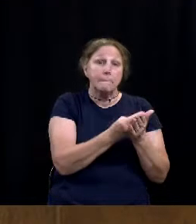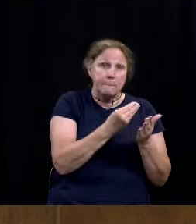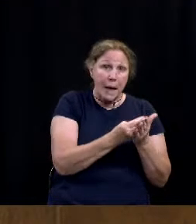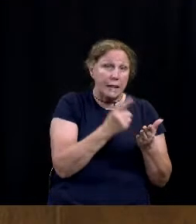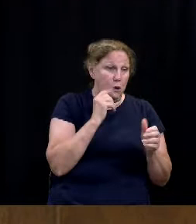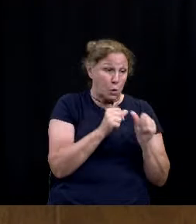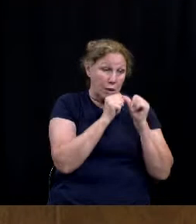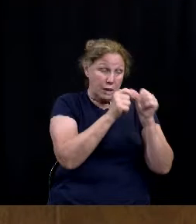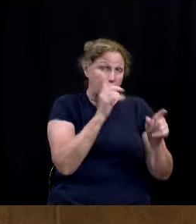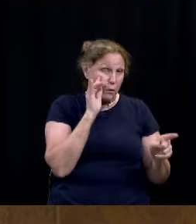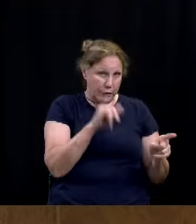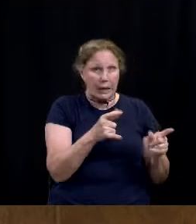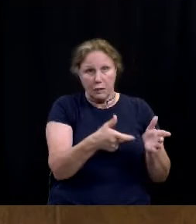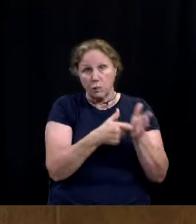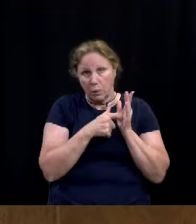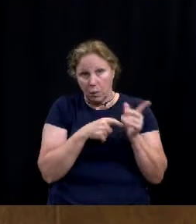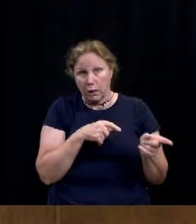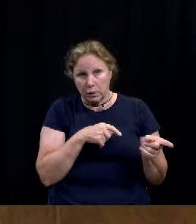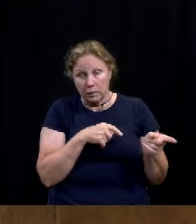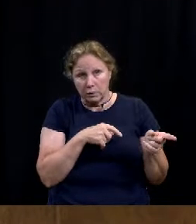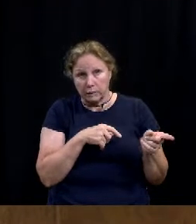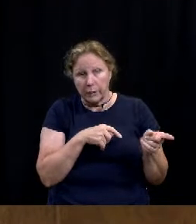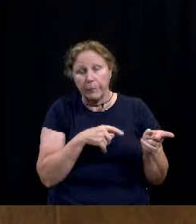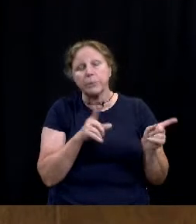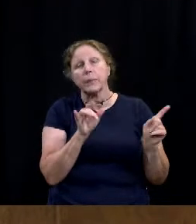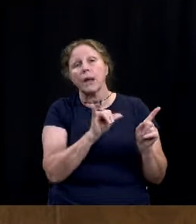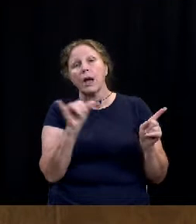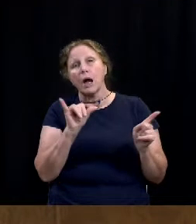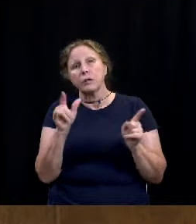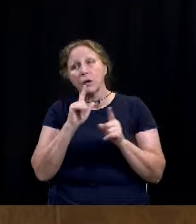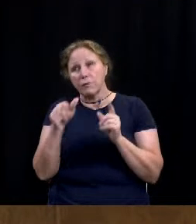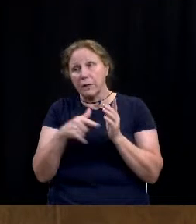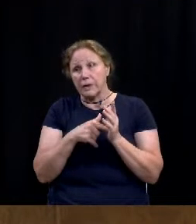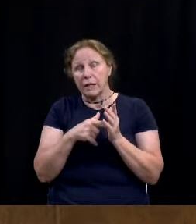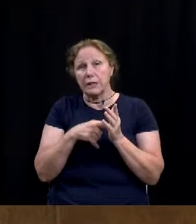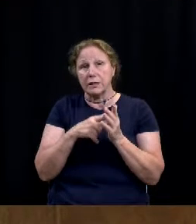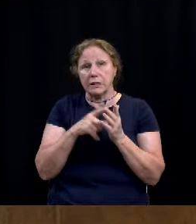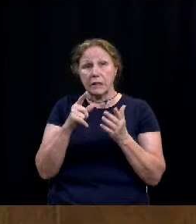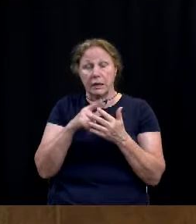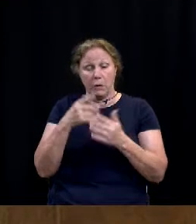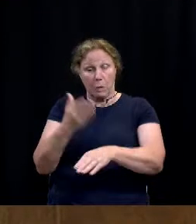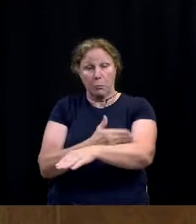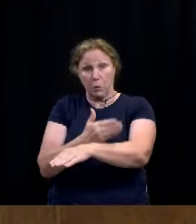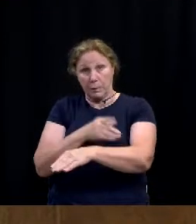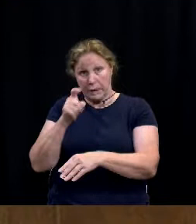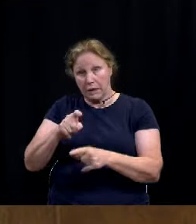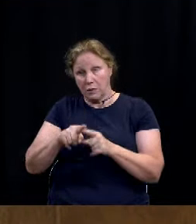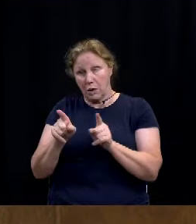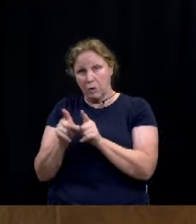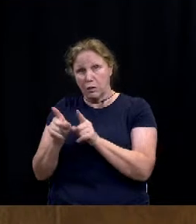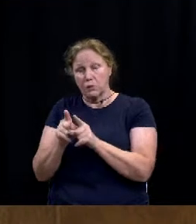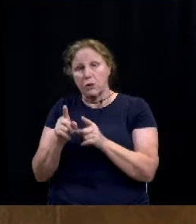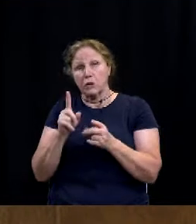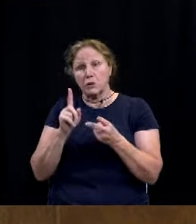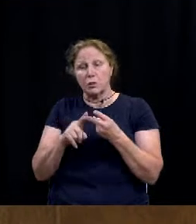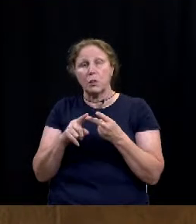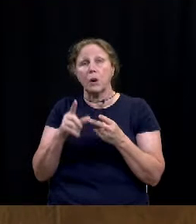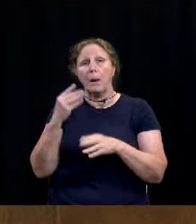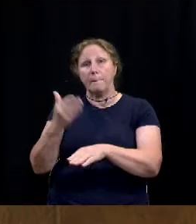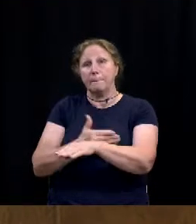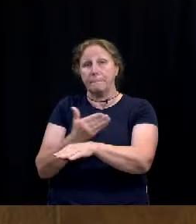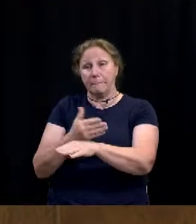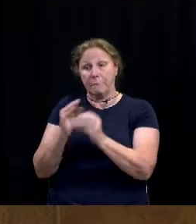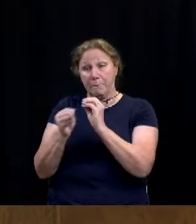stormwater is necessary. In addition to these competing capital needs, there's also a need to expand our maintenance efforts